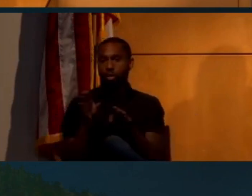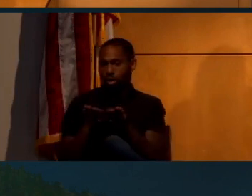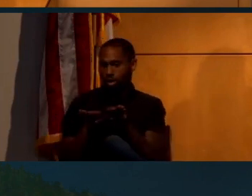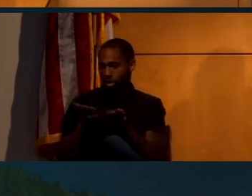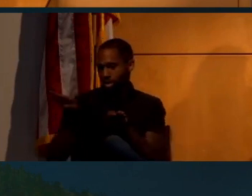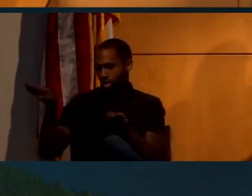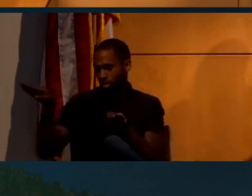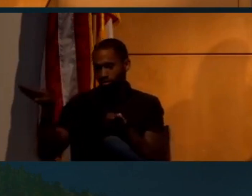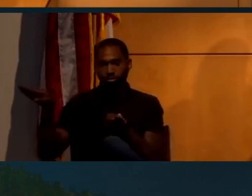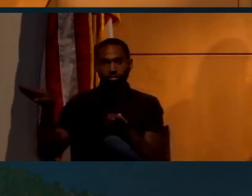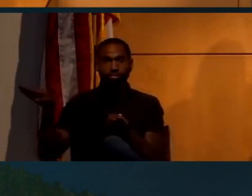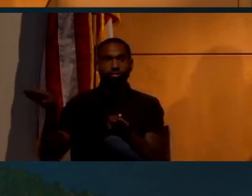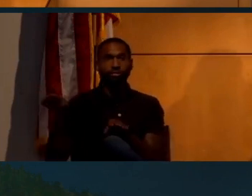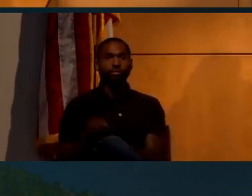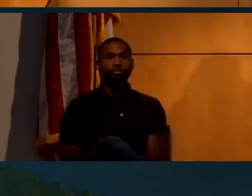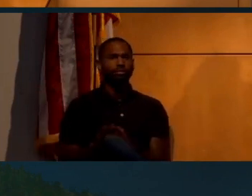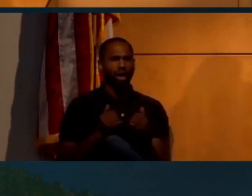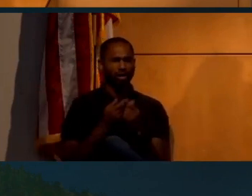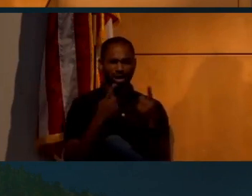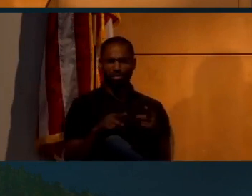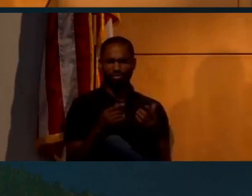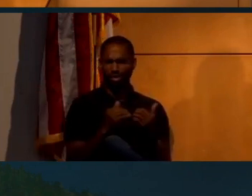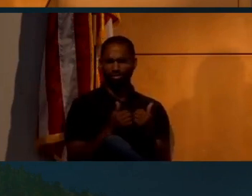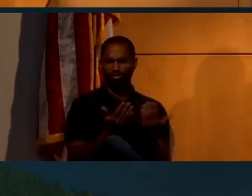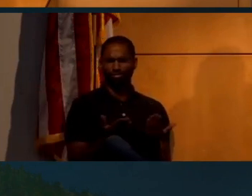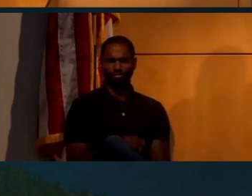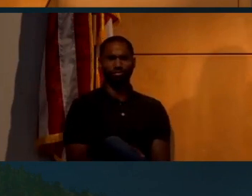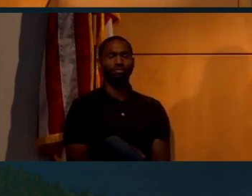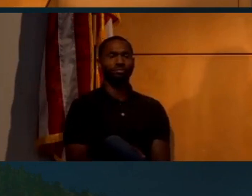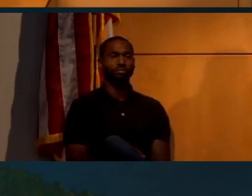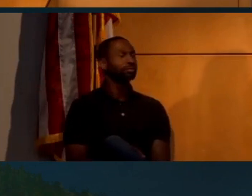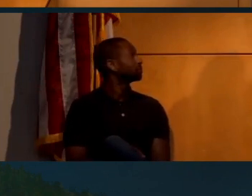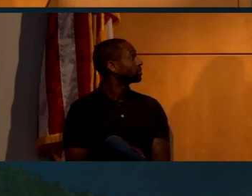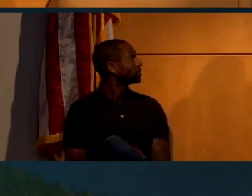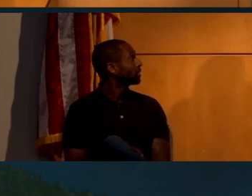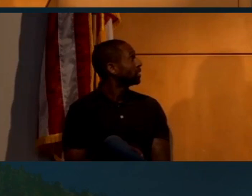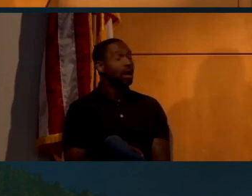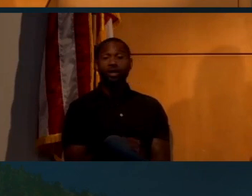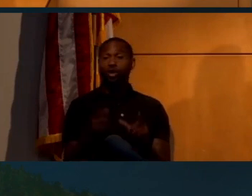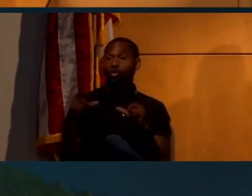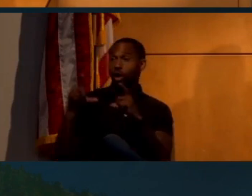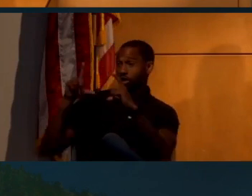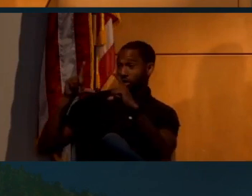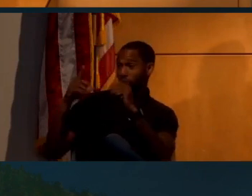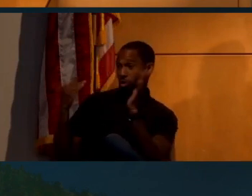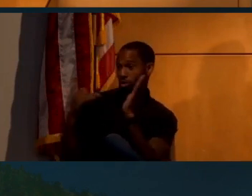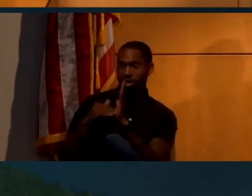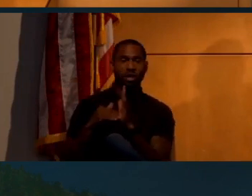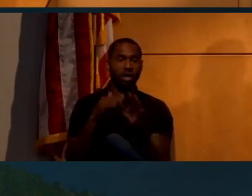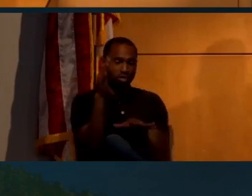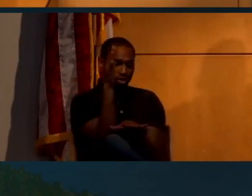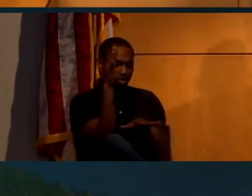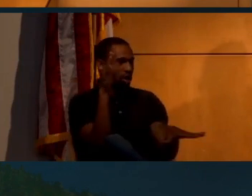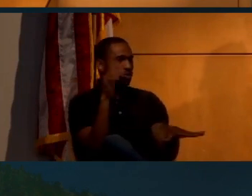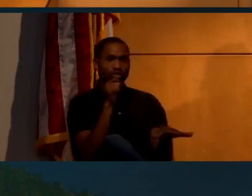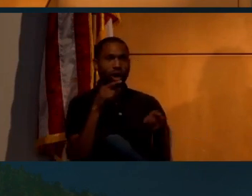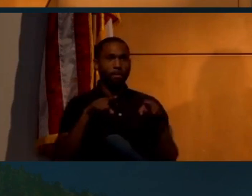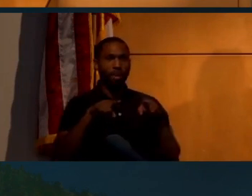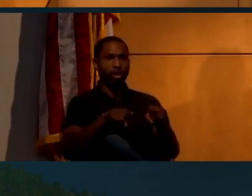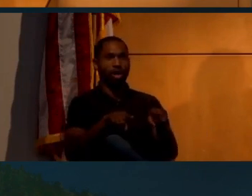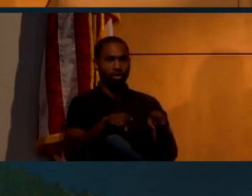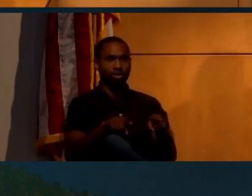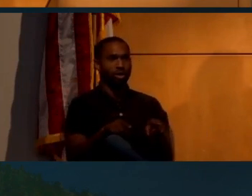horizontal than vertical. How did this happen? Turn around, took another picture. Again, the shadows are not parallel.